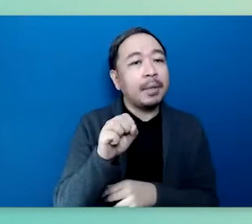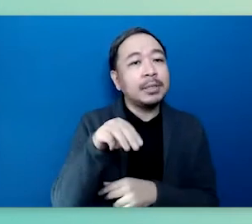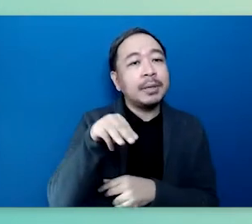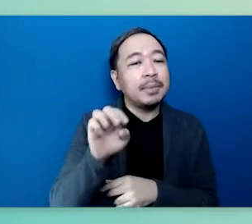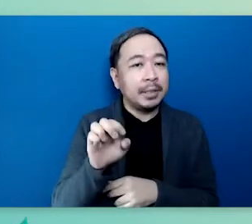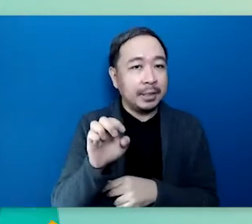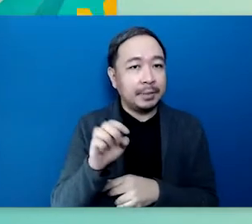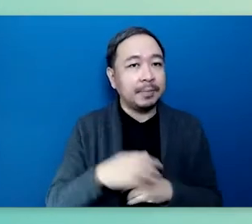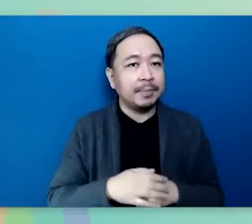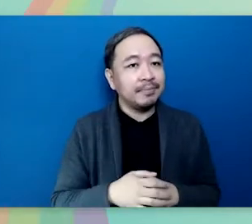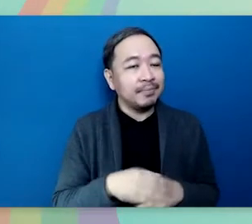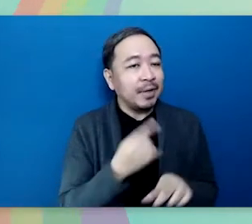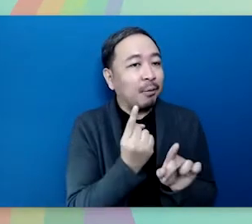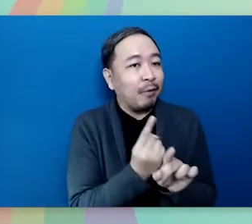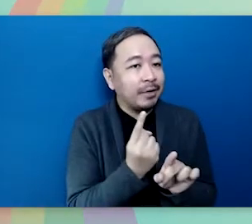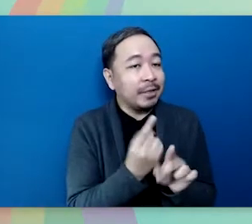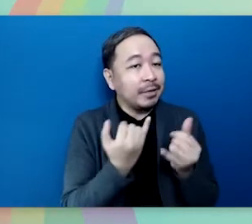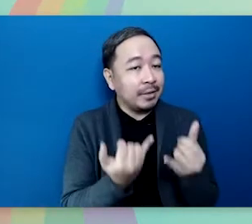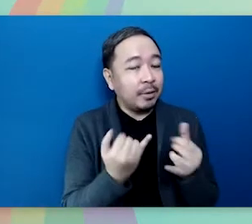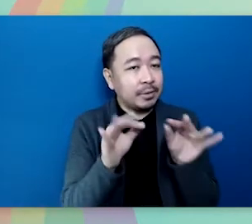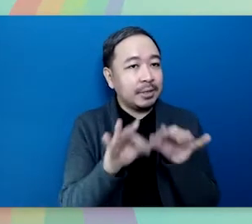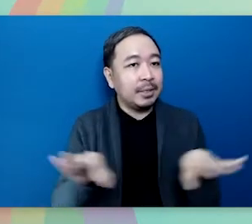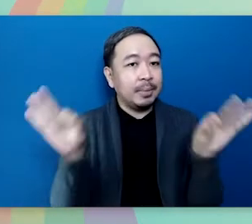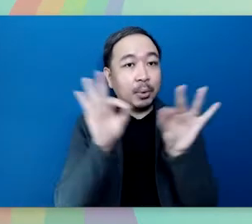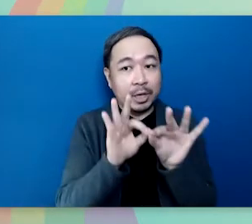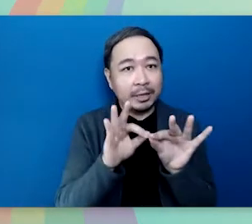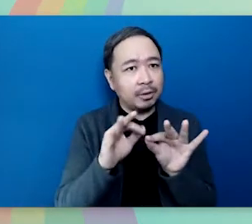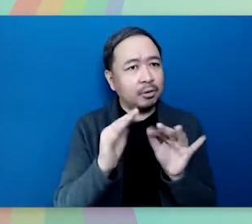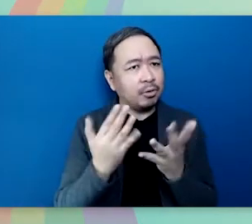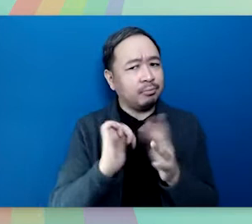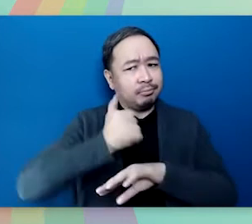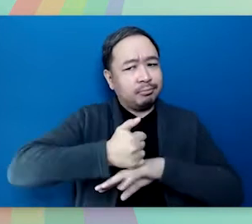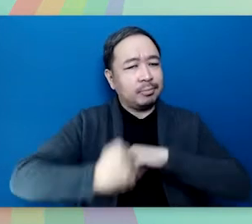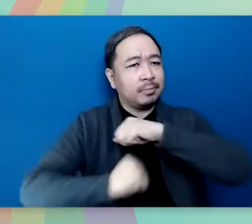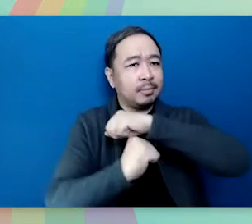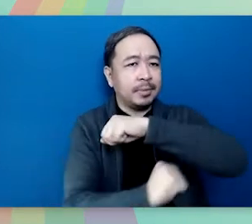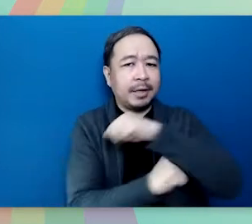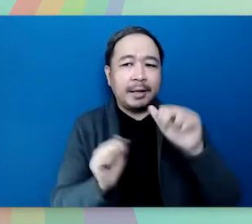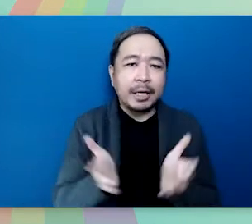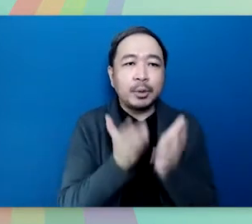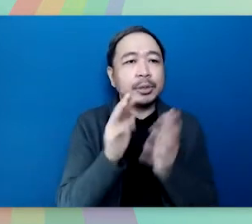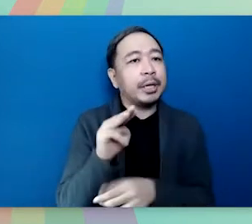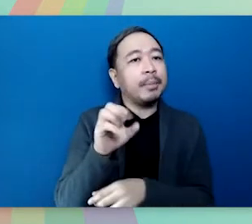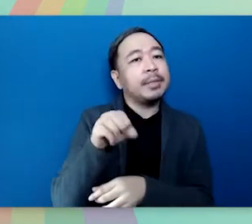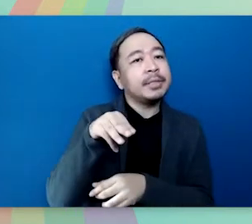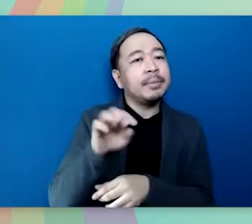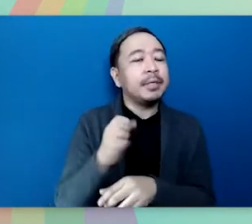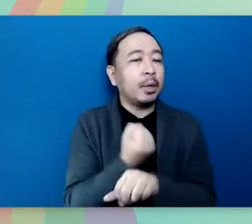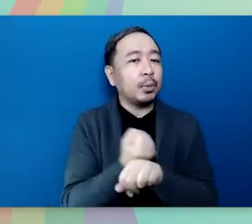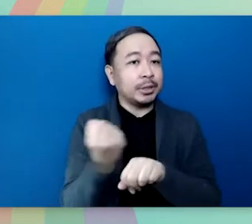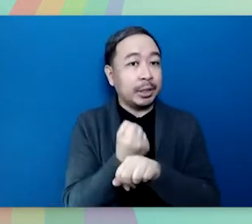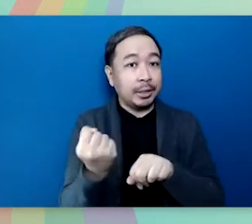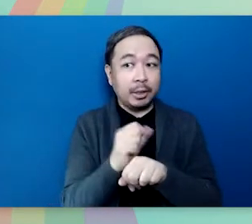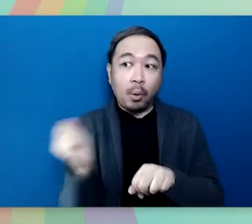spot on jonna it really is important to lay the foundation on boosting msme resilience policies have to be in